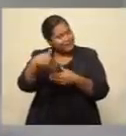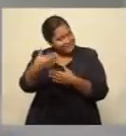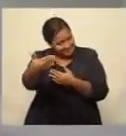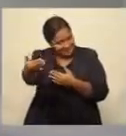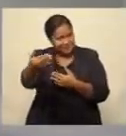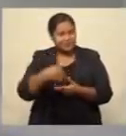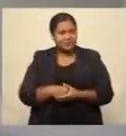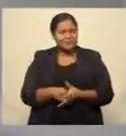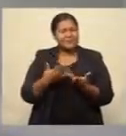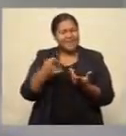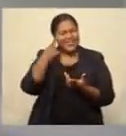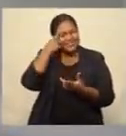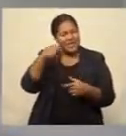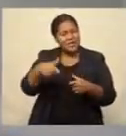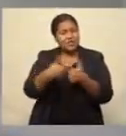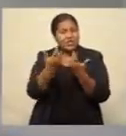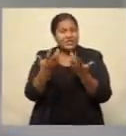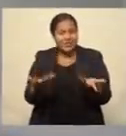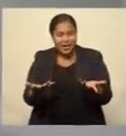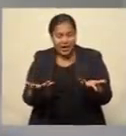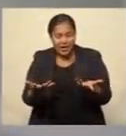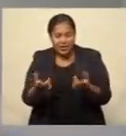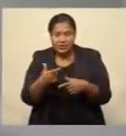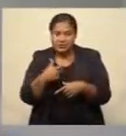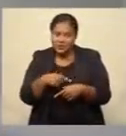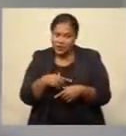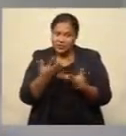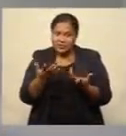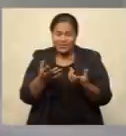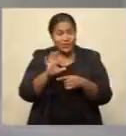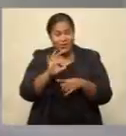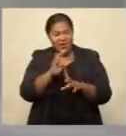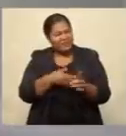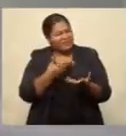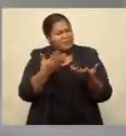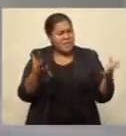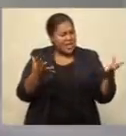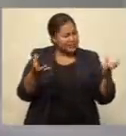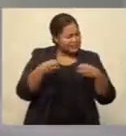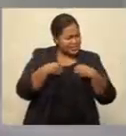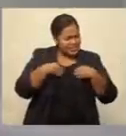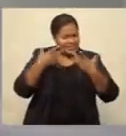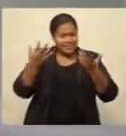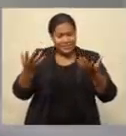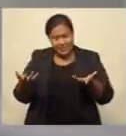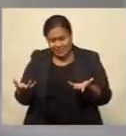challenge now is because we are not only going to the big corporates and the biggest